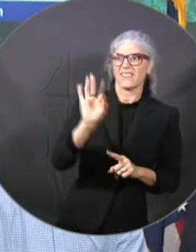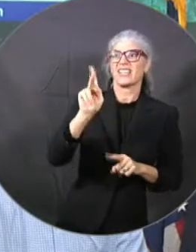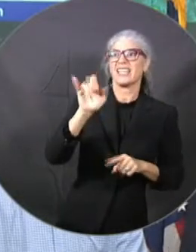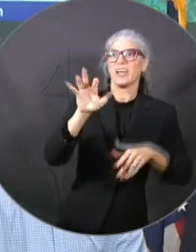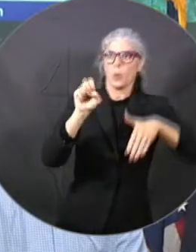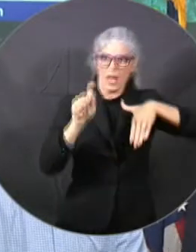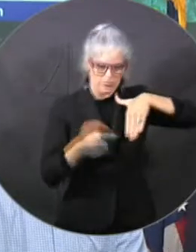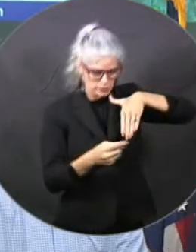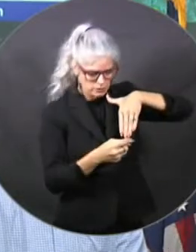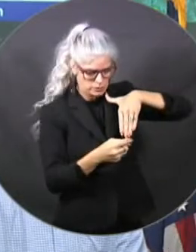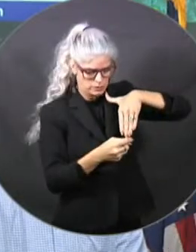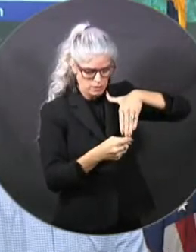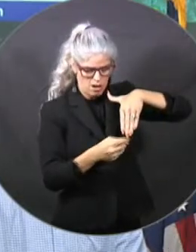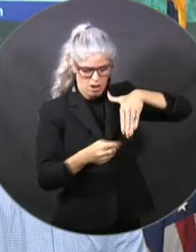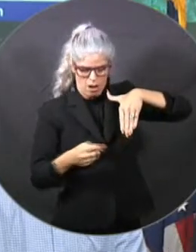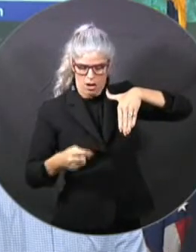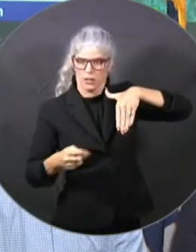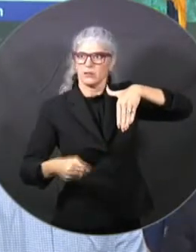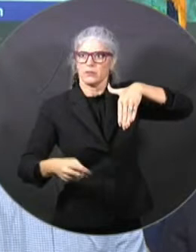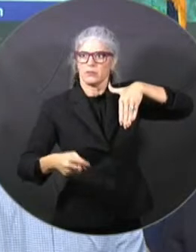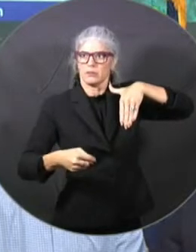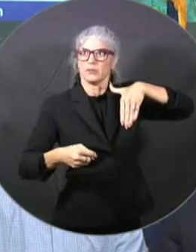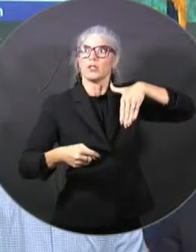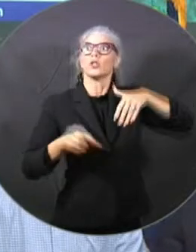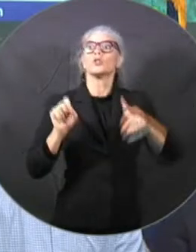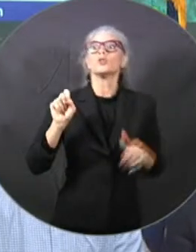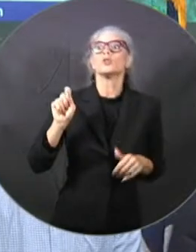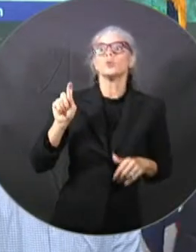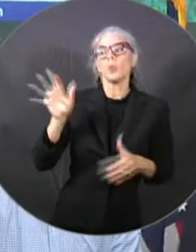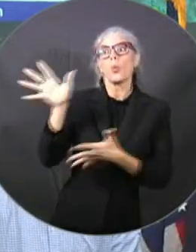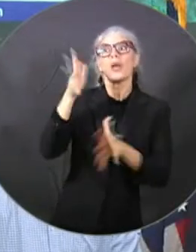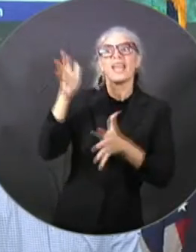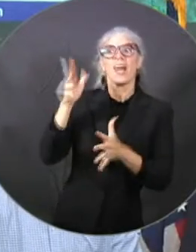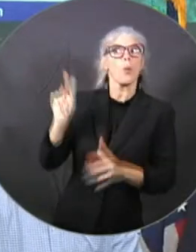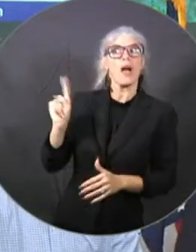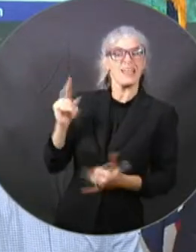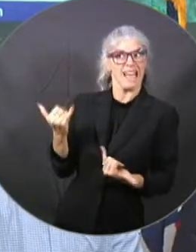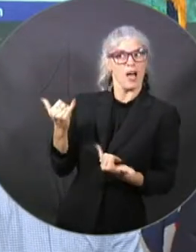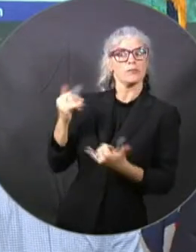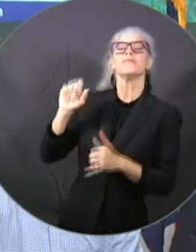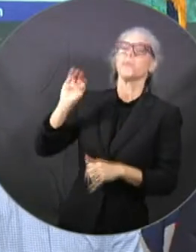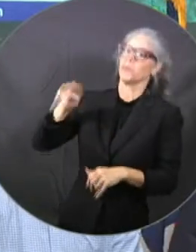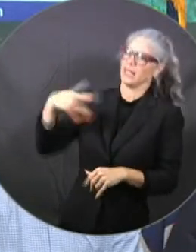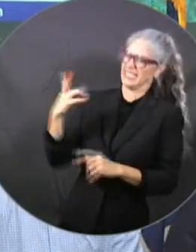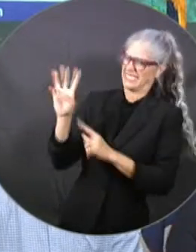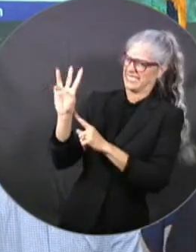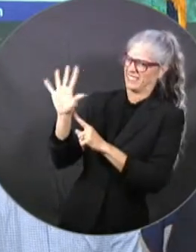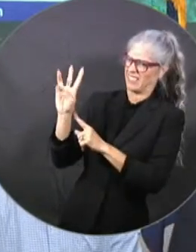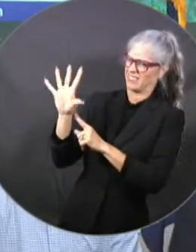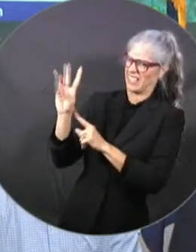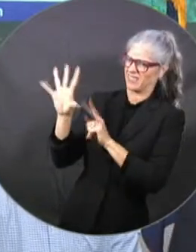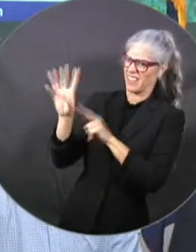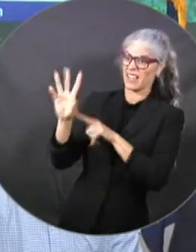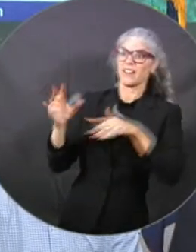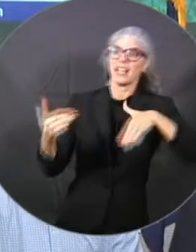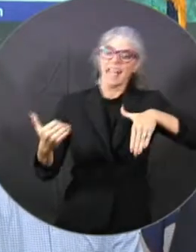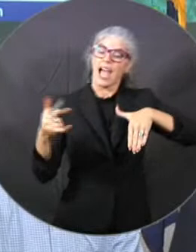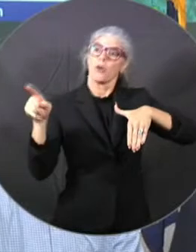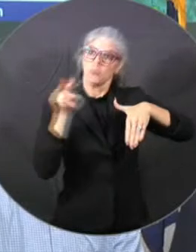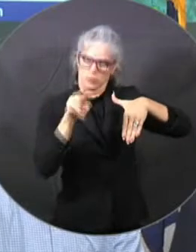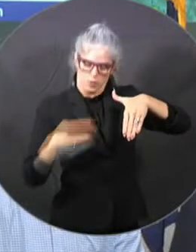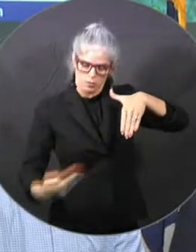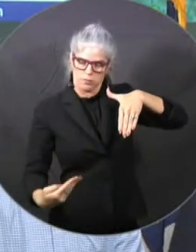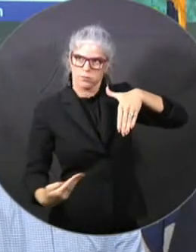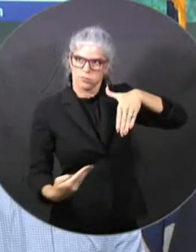of 65 miles an hour in his forecast to strengthen throughout the day as it moves northward into the Gulf of Mexico. As you can see on our chart here, it's about